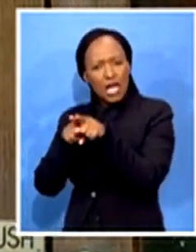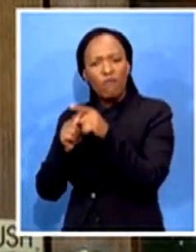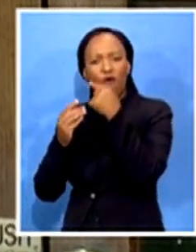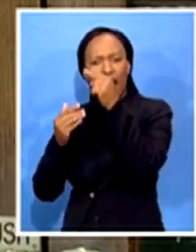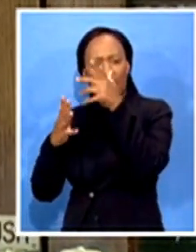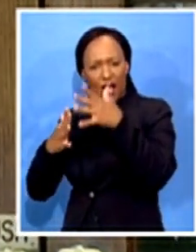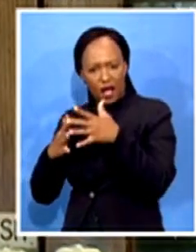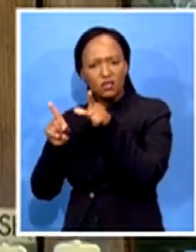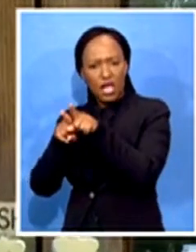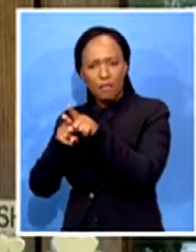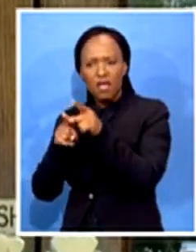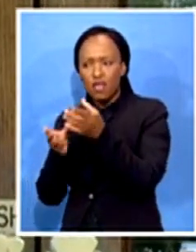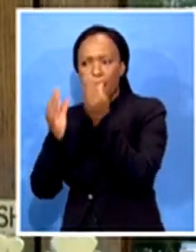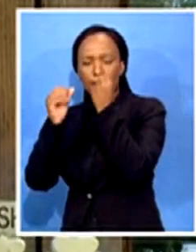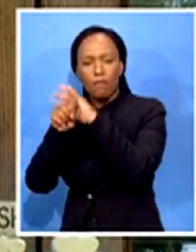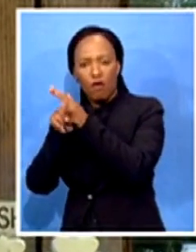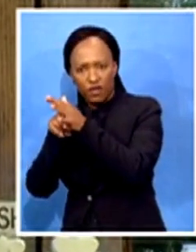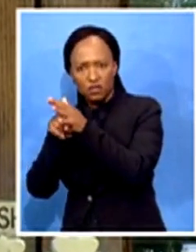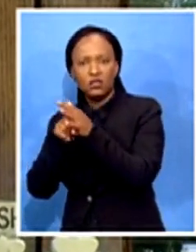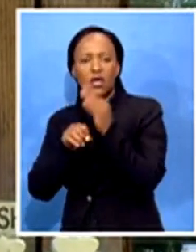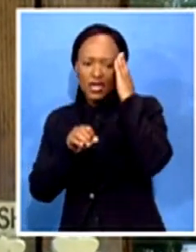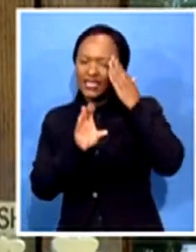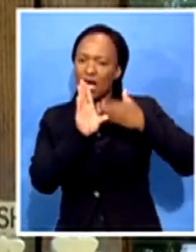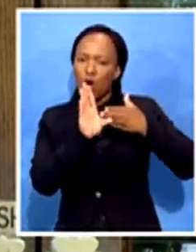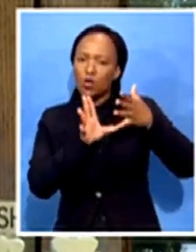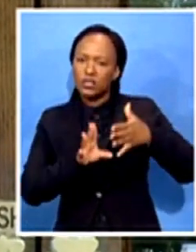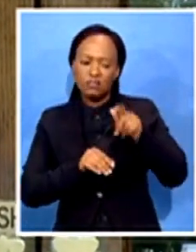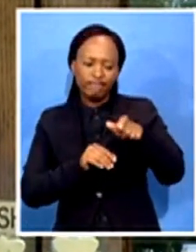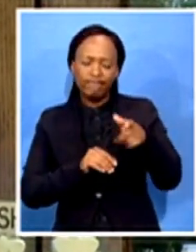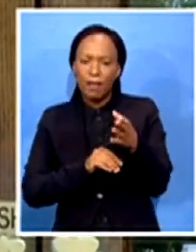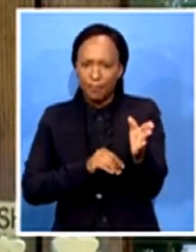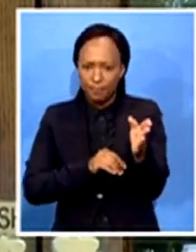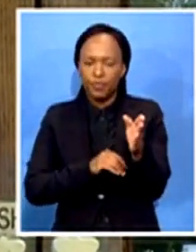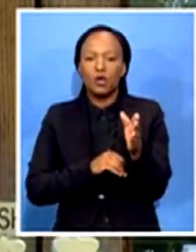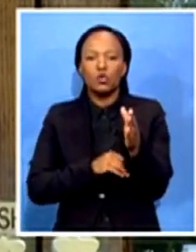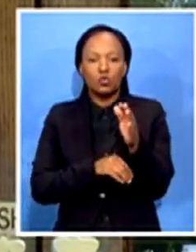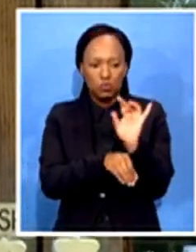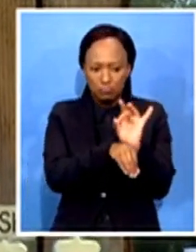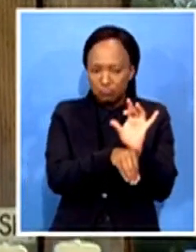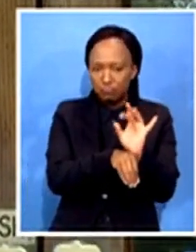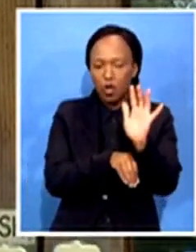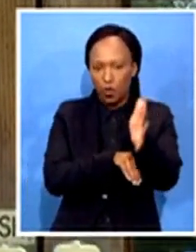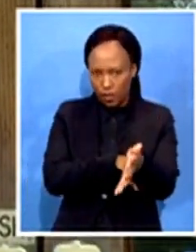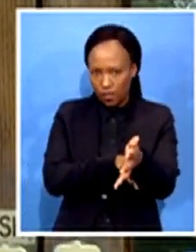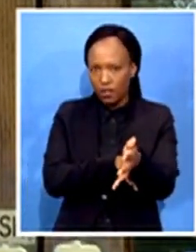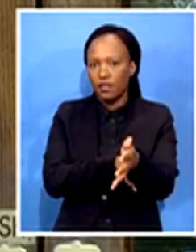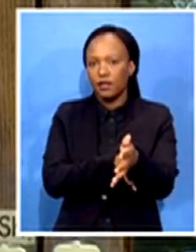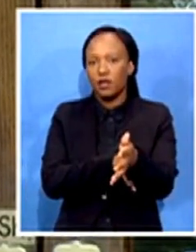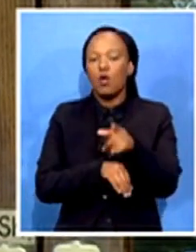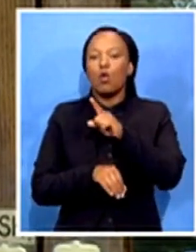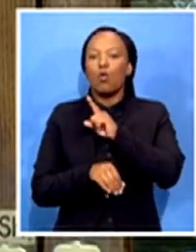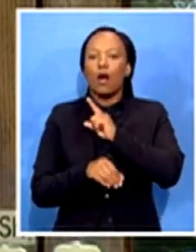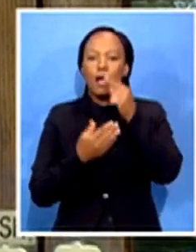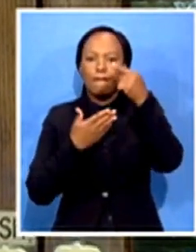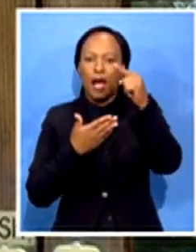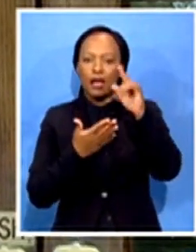our learners. Remember, even in our marking centres, we also have sick bays that are there. So if there's any